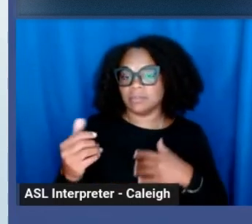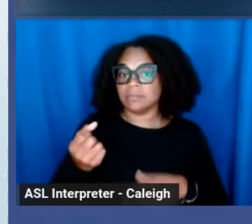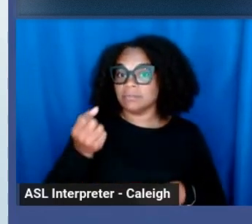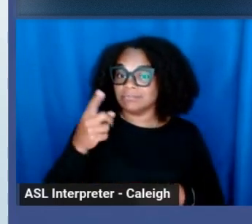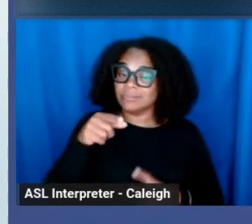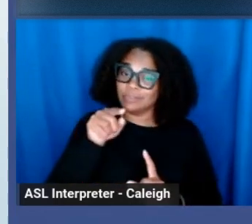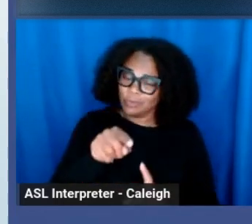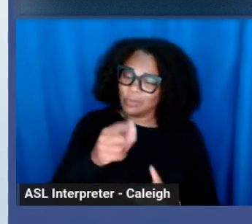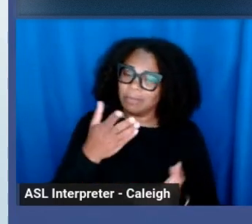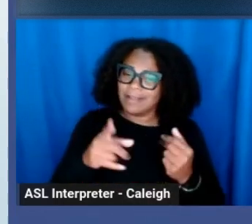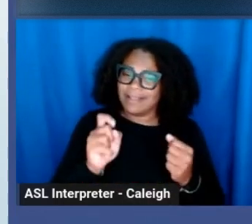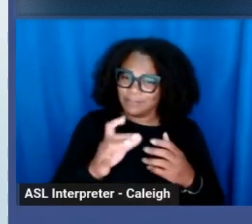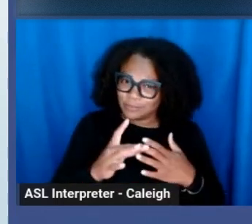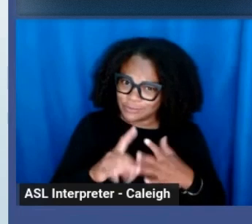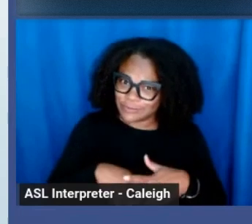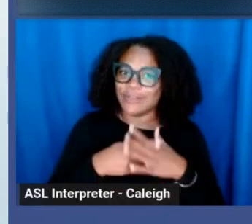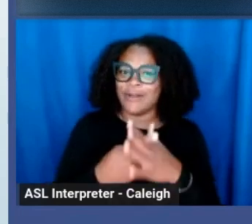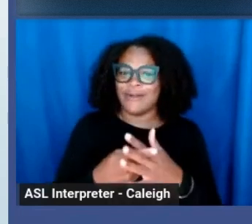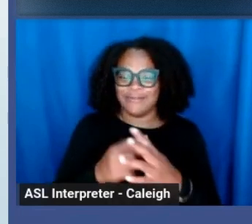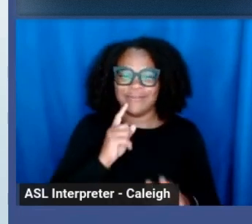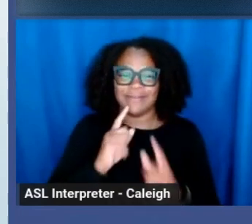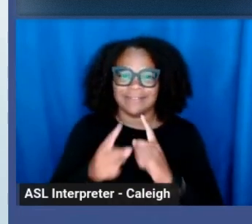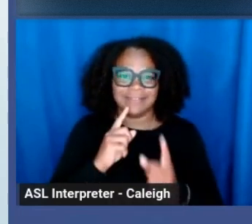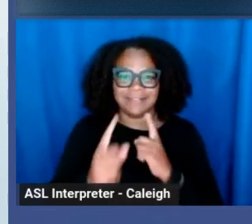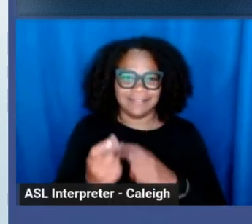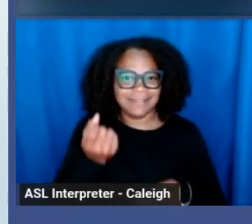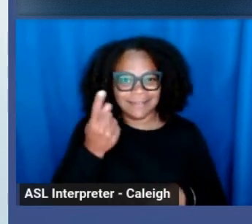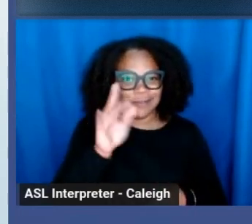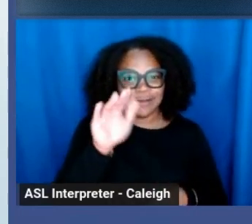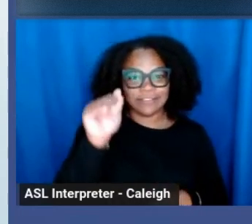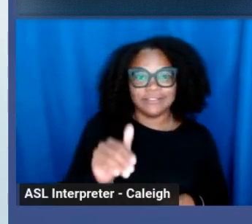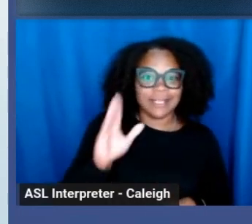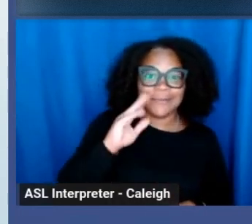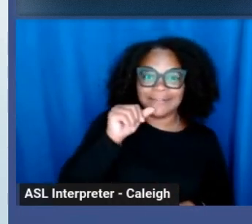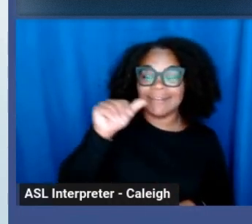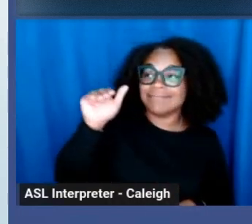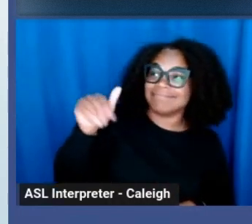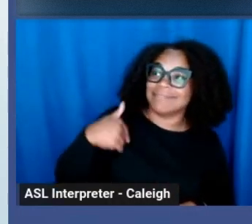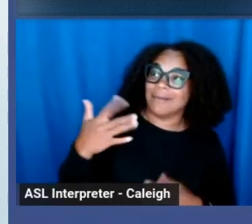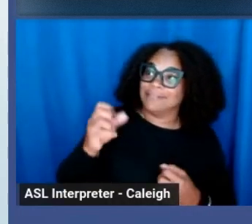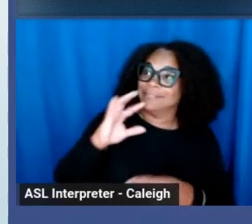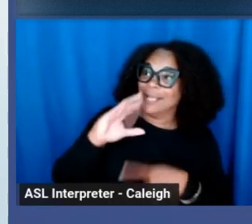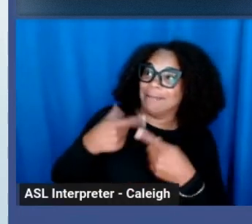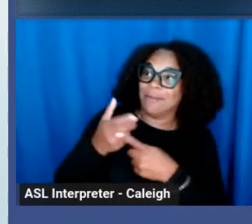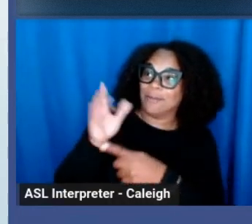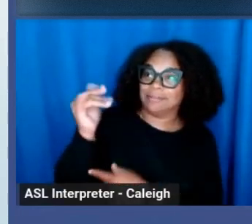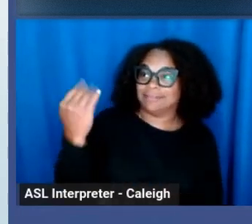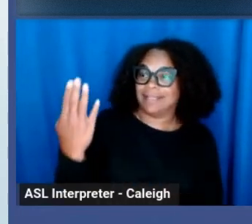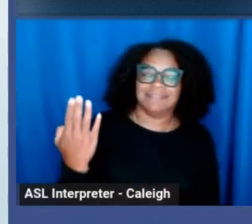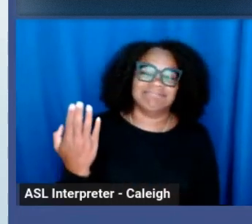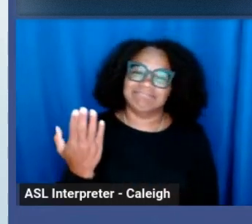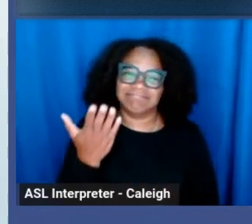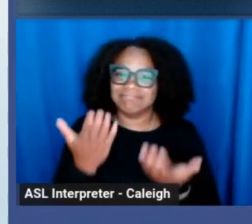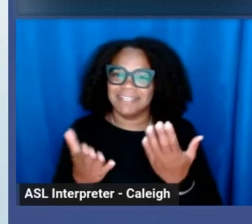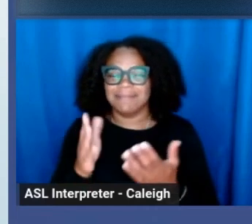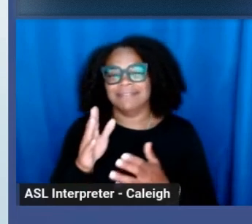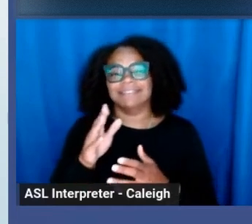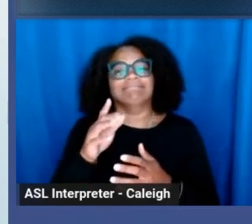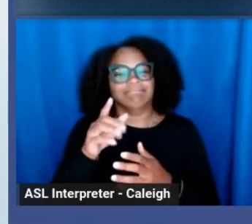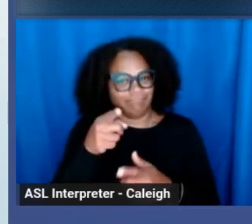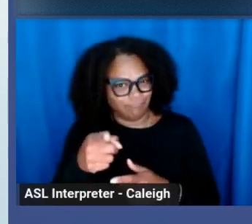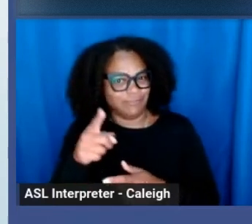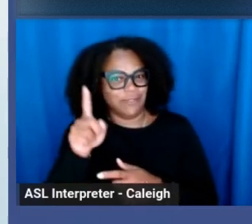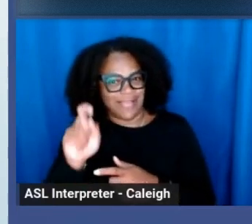who has to start this conversation. Your child might not come up to you and be like, hey, I want to talk about your job. It might be on you to be like,